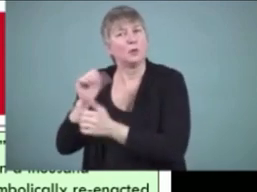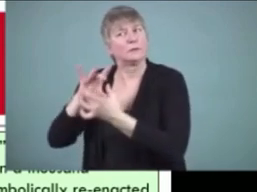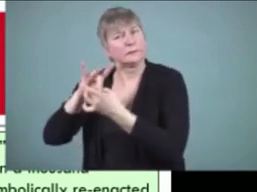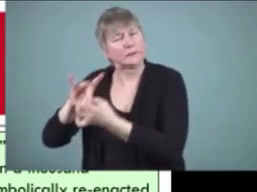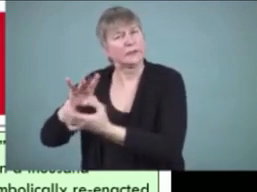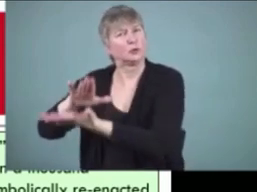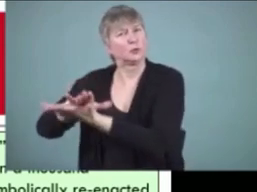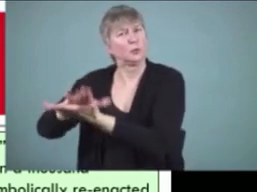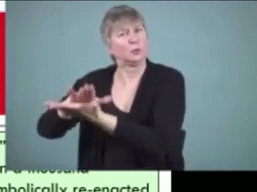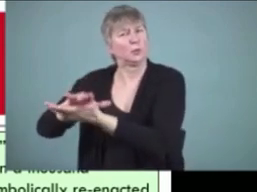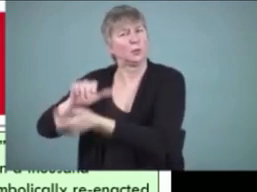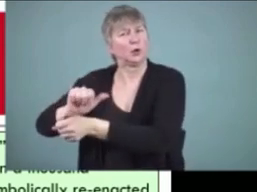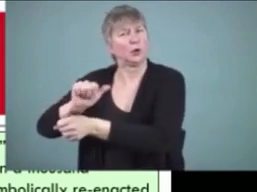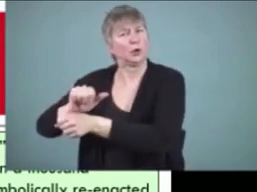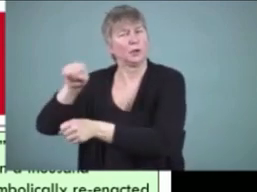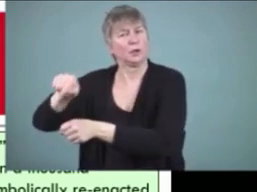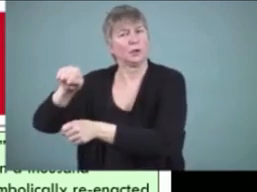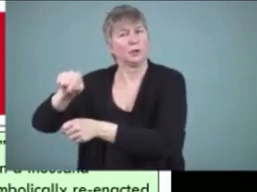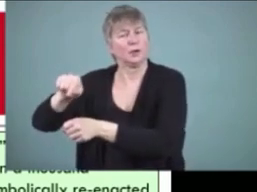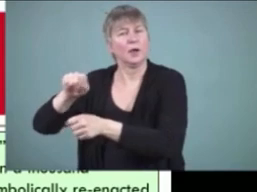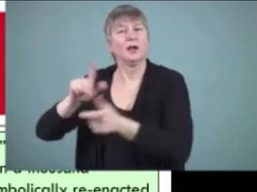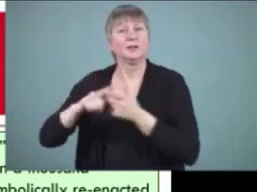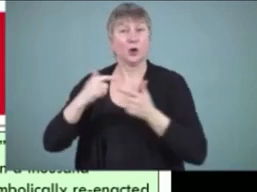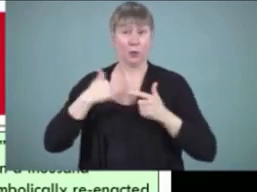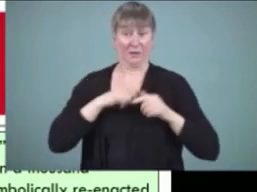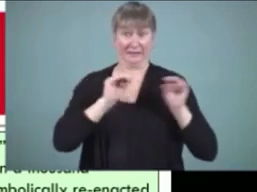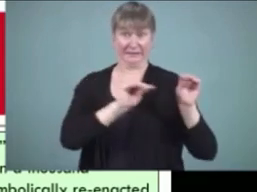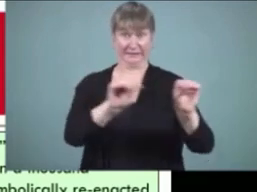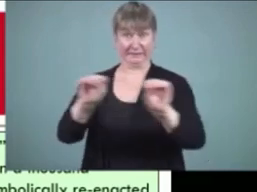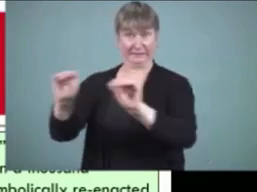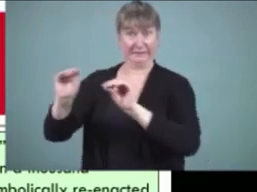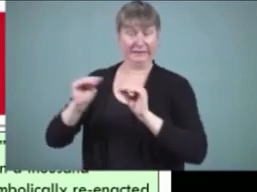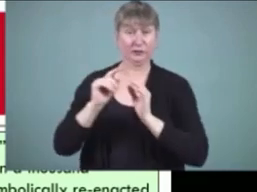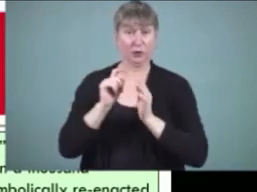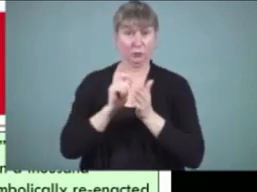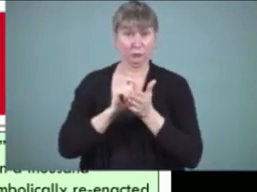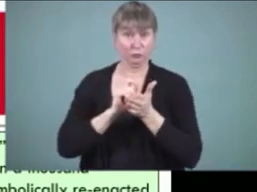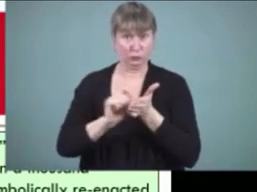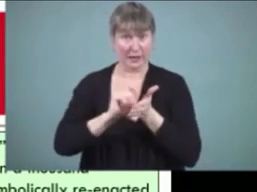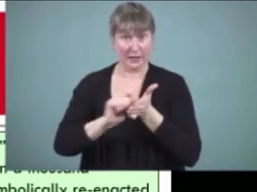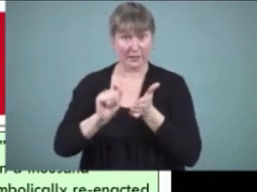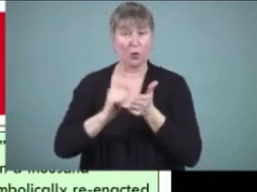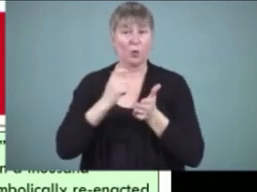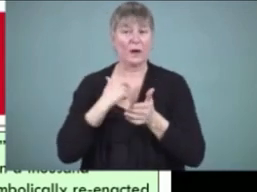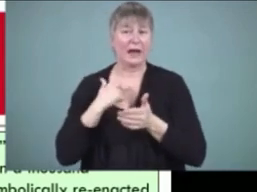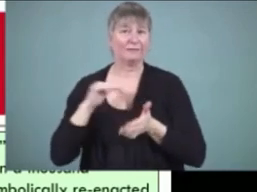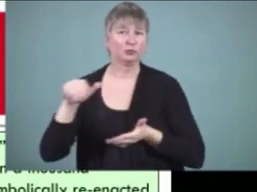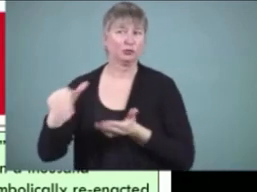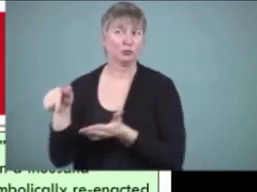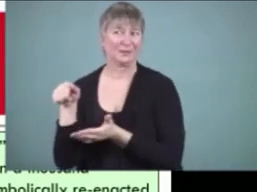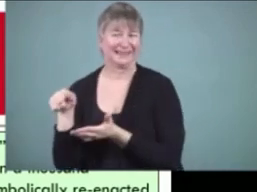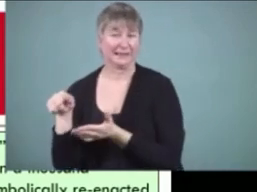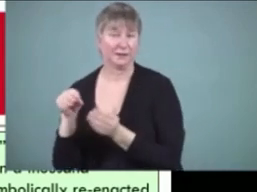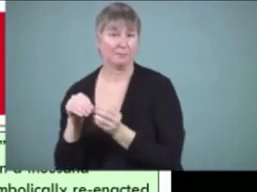things we need to do in teaching writing is expose students to these kinds of texts sooner rather than later